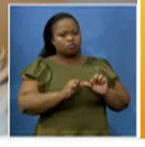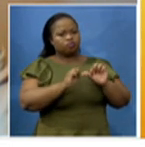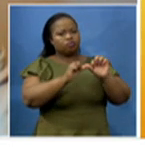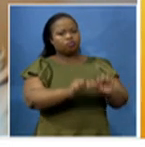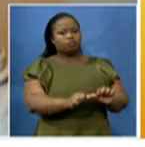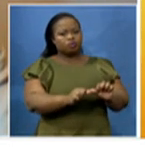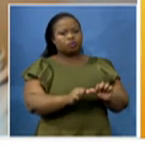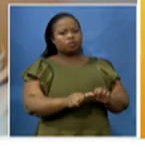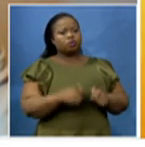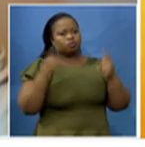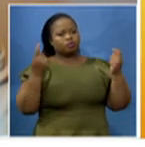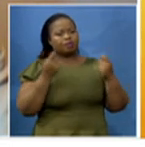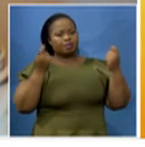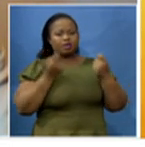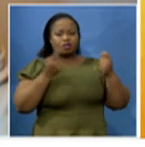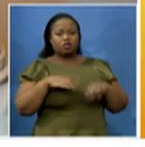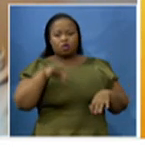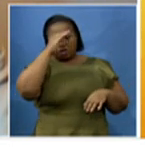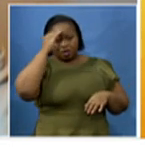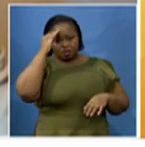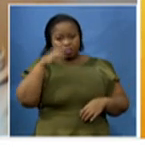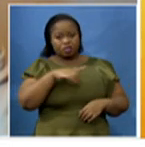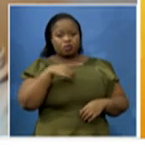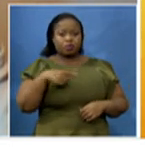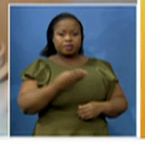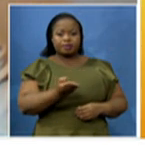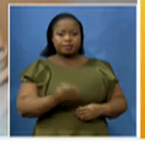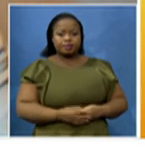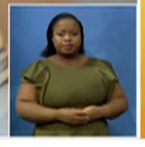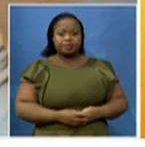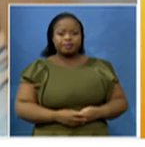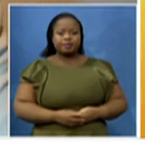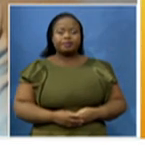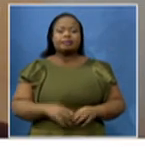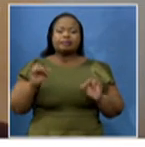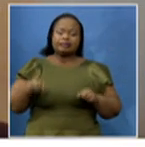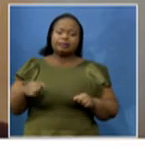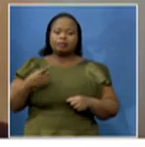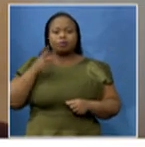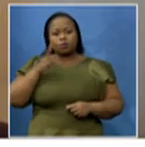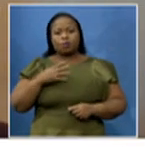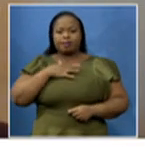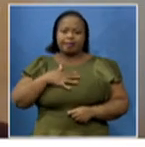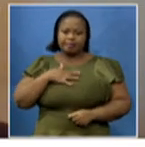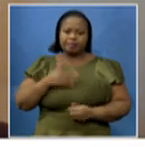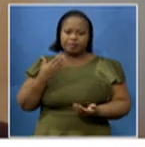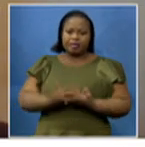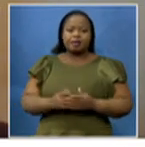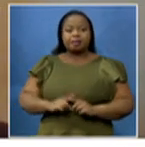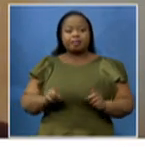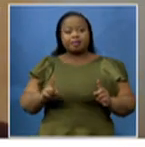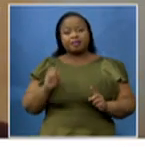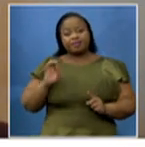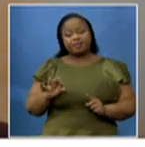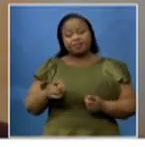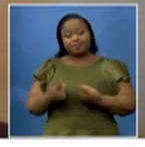of nurses and midwives. What's your response to that? Well, it would be appreciated, but if we were to go